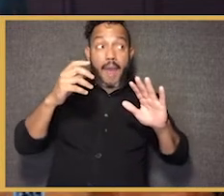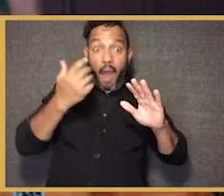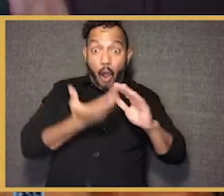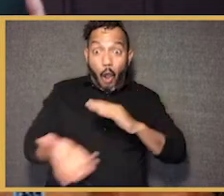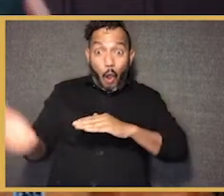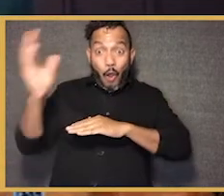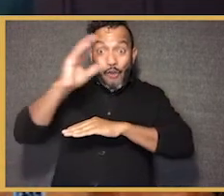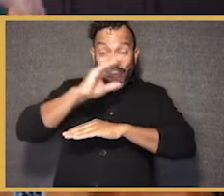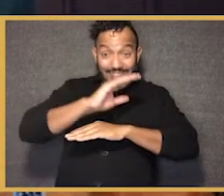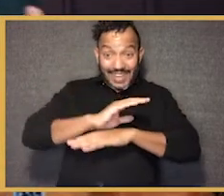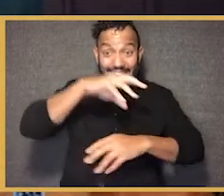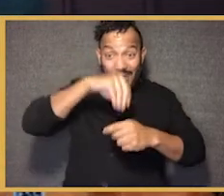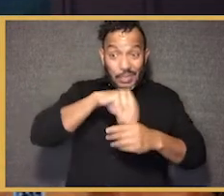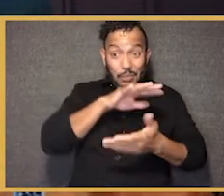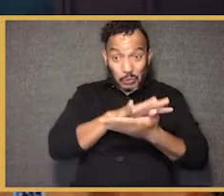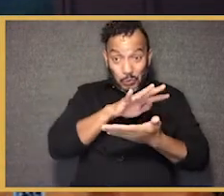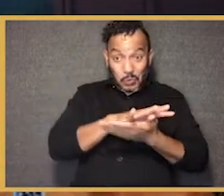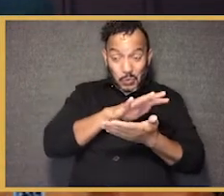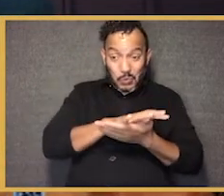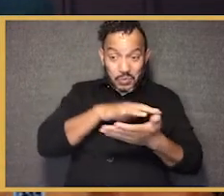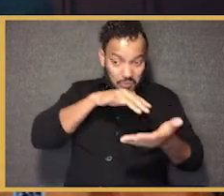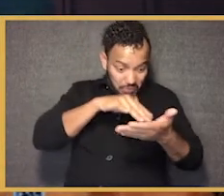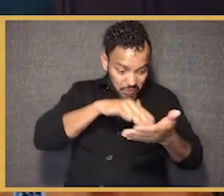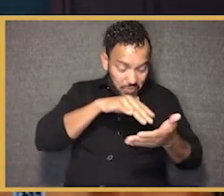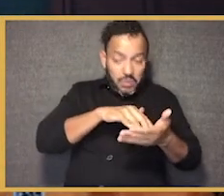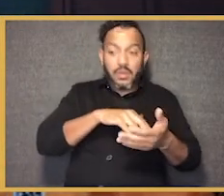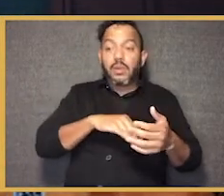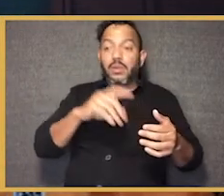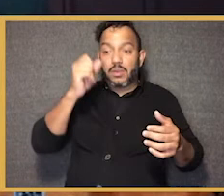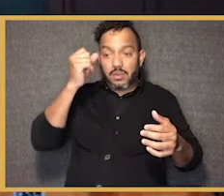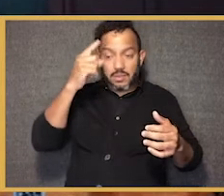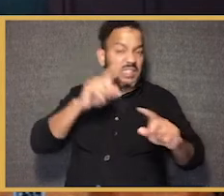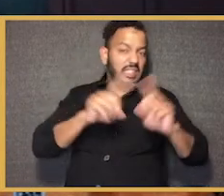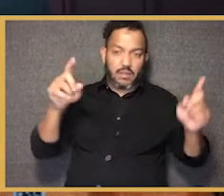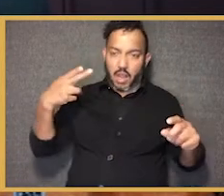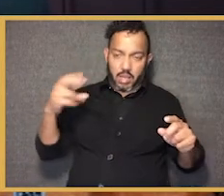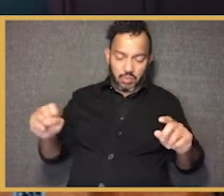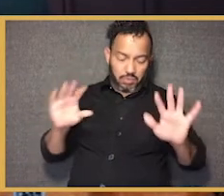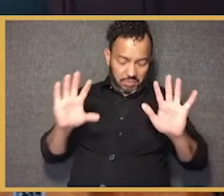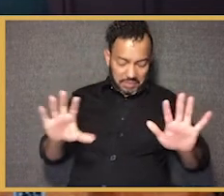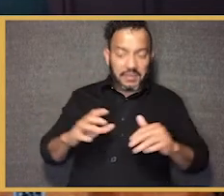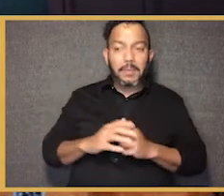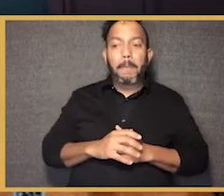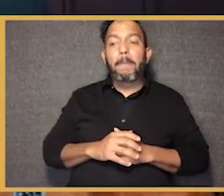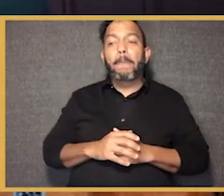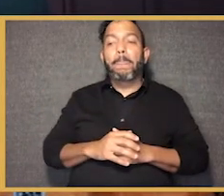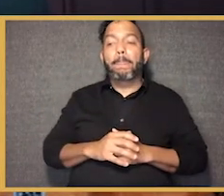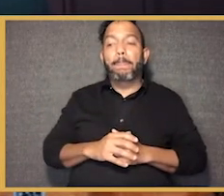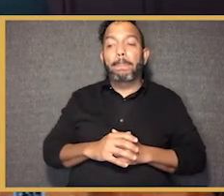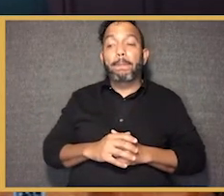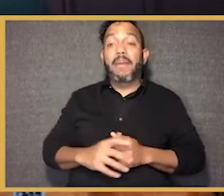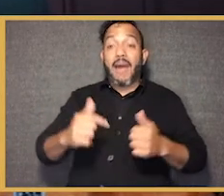day, every day in school at Beacon High School in Manhattan